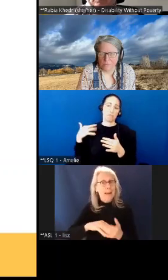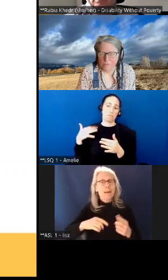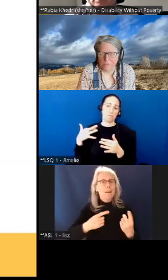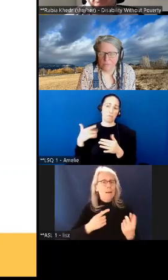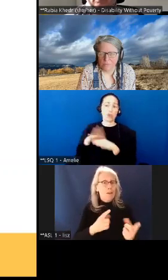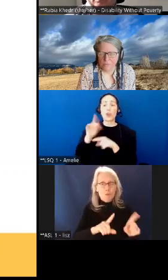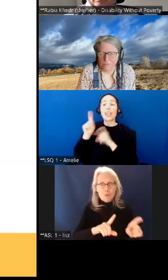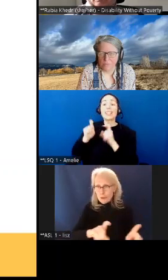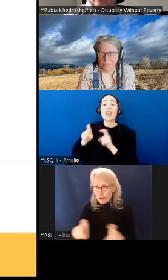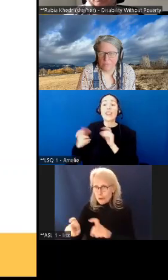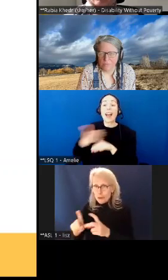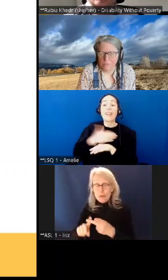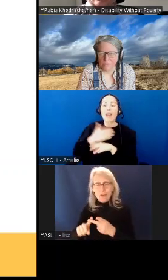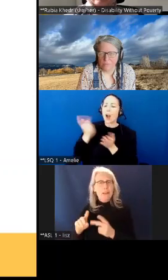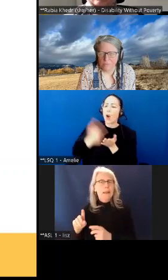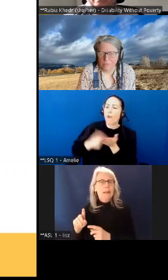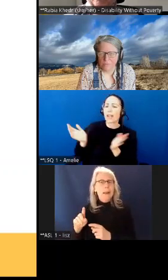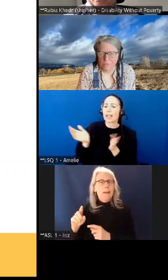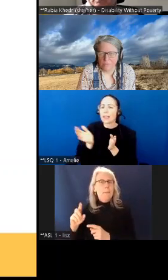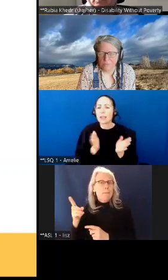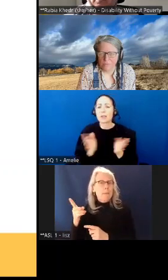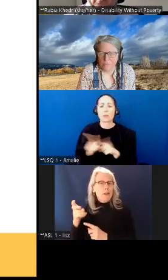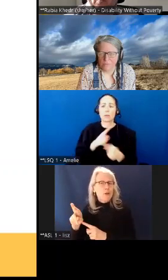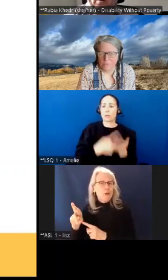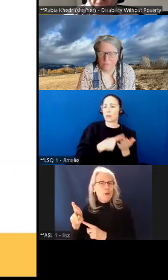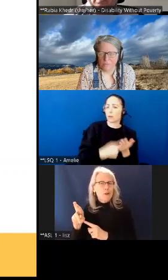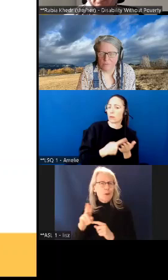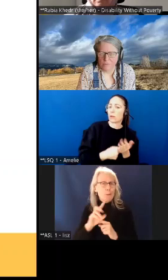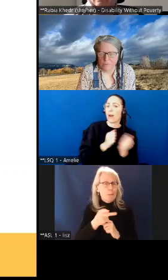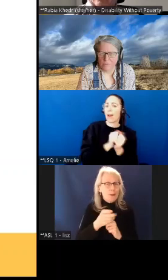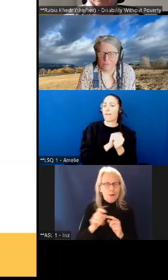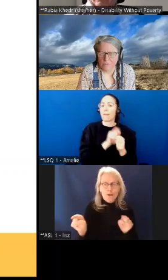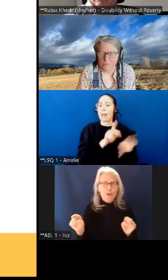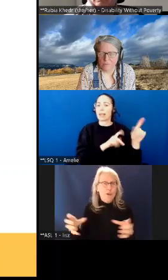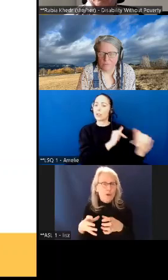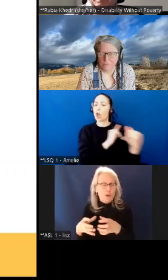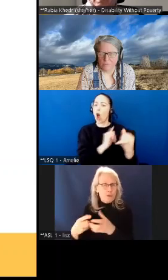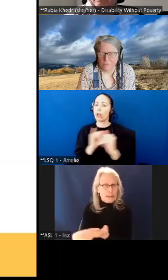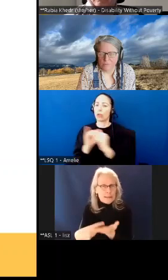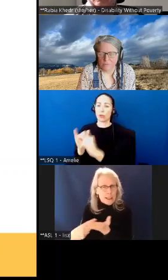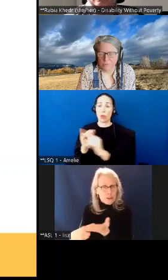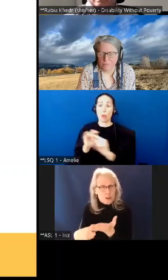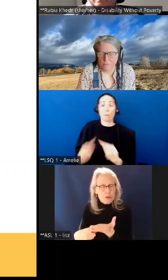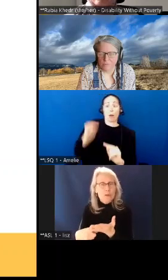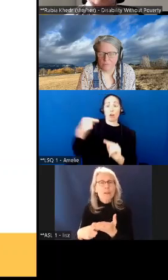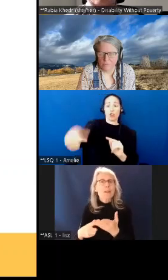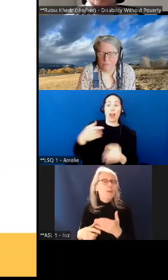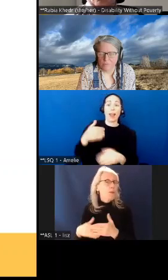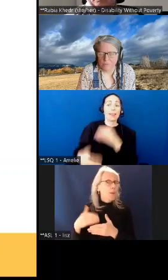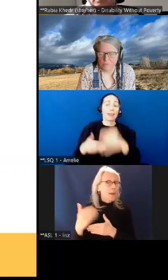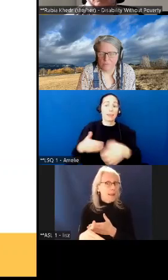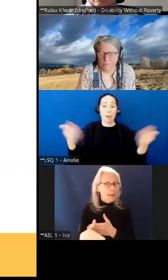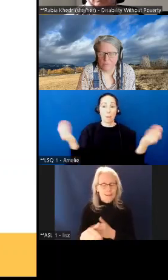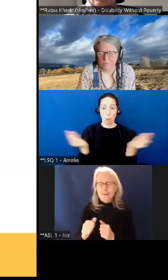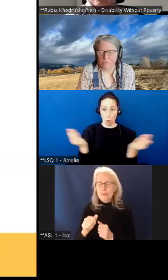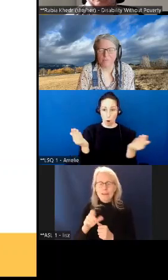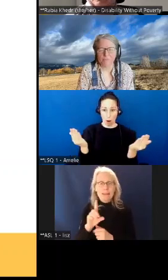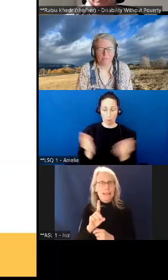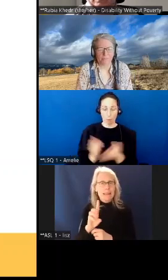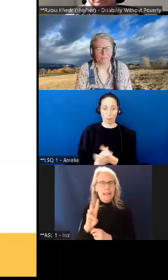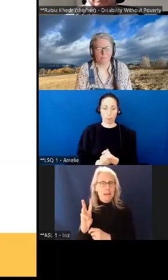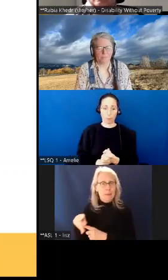discussions our next step was to form the disability poverty action group the